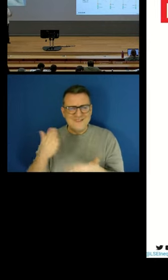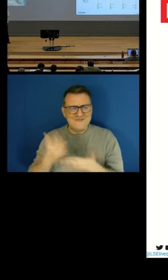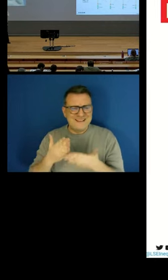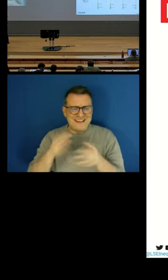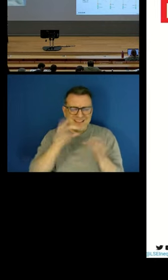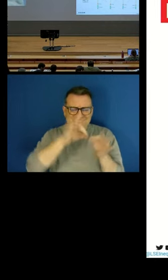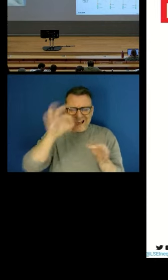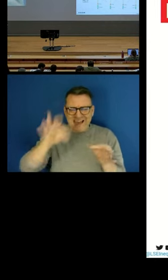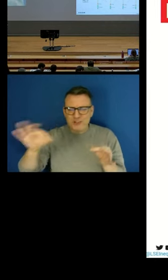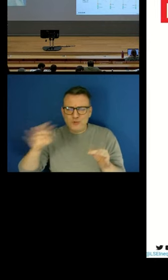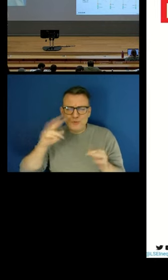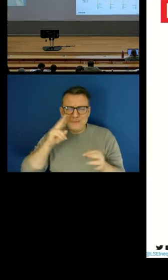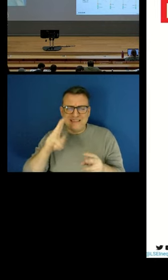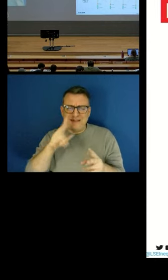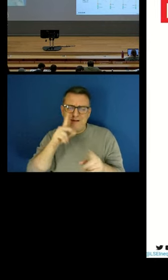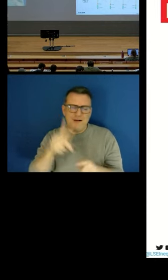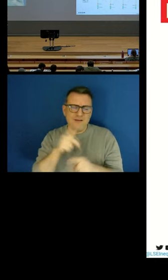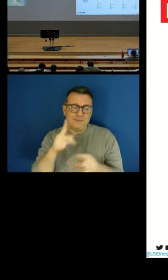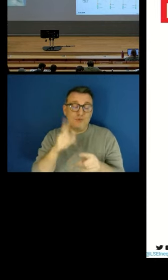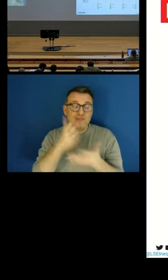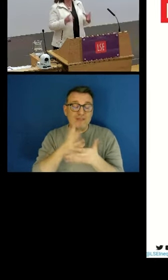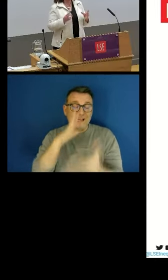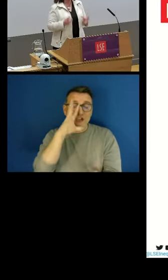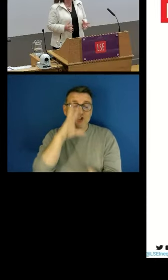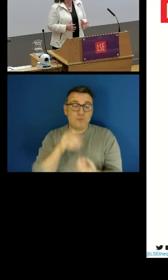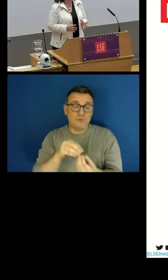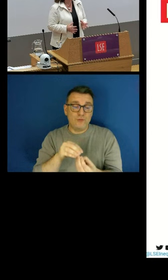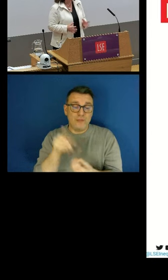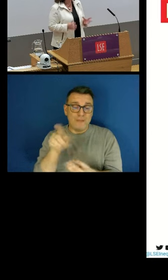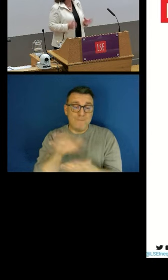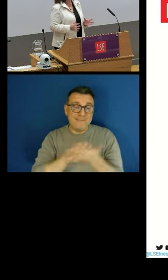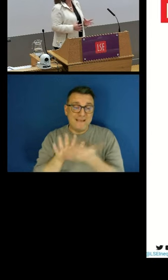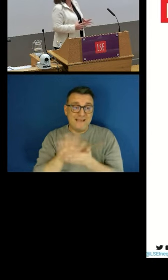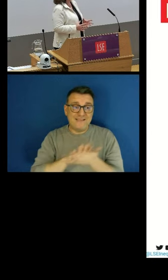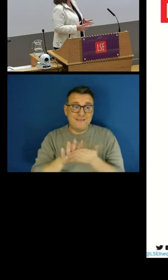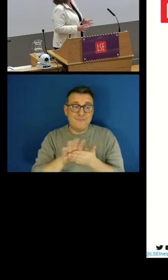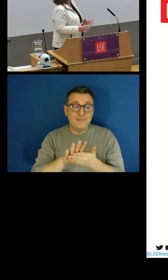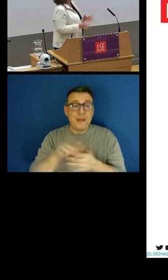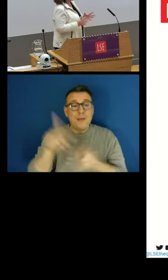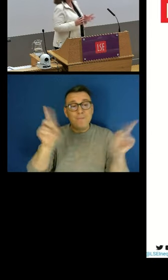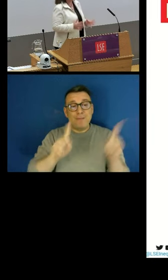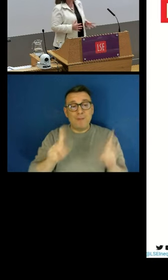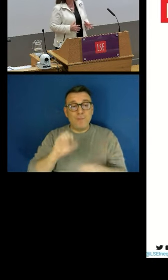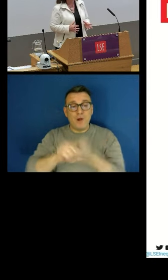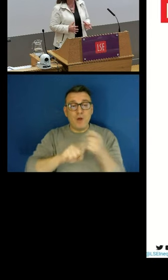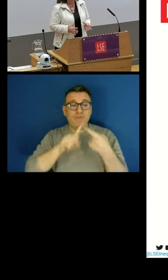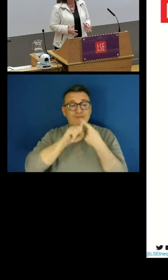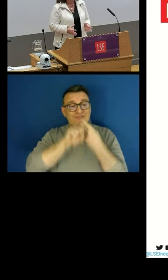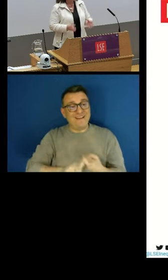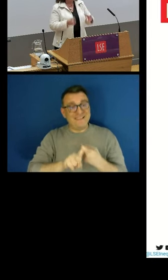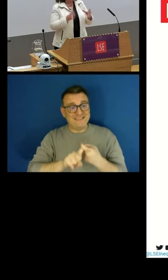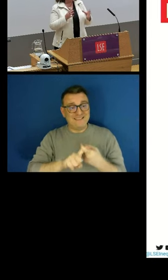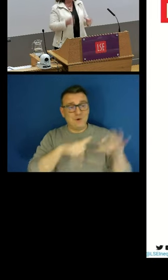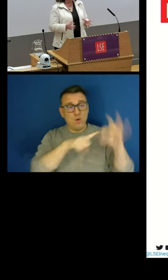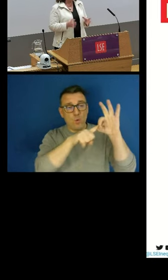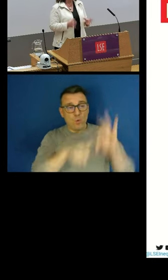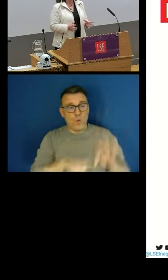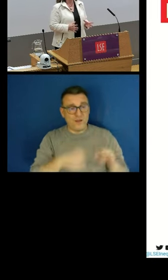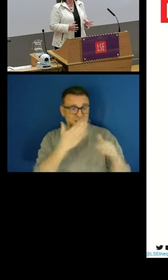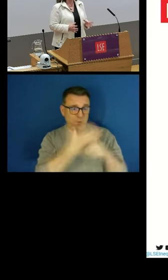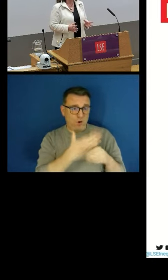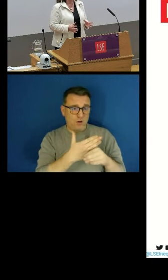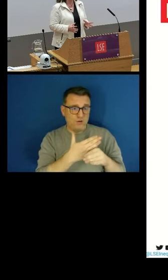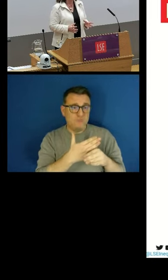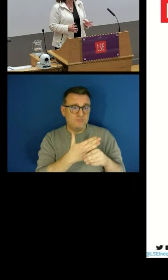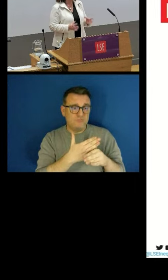case, the summary of this is that people get stuck in poor quality employment. That's the bottom line. So if you